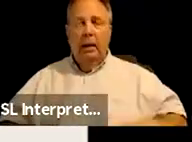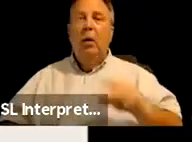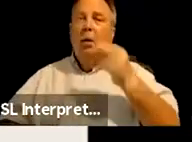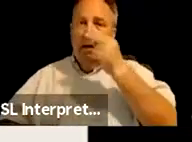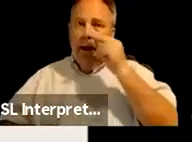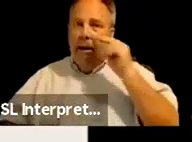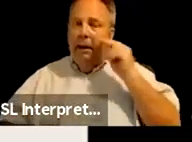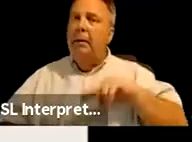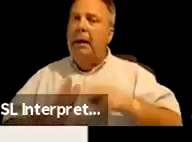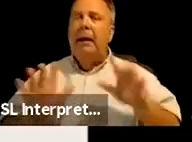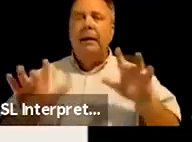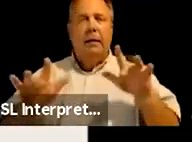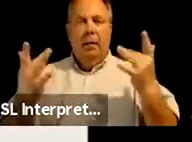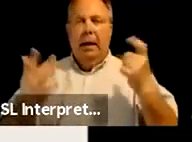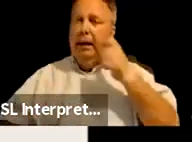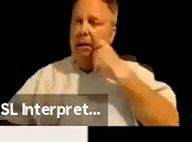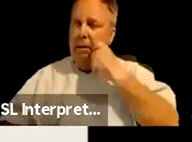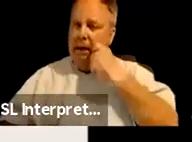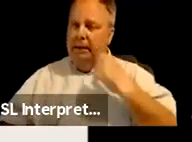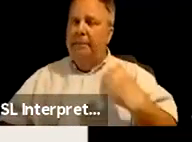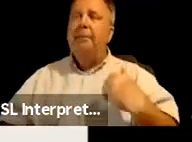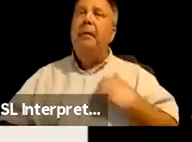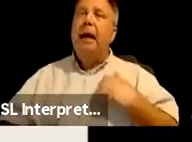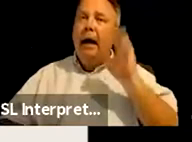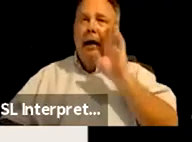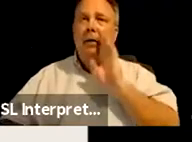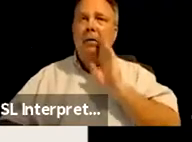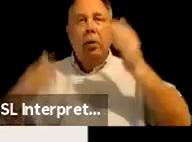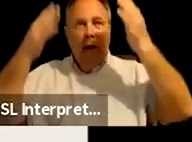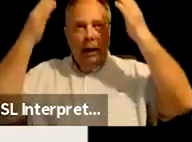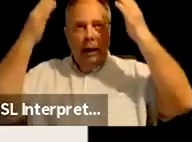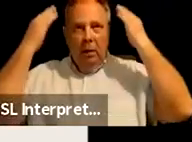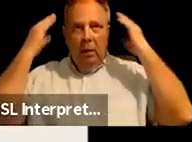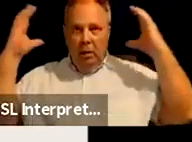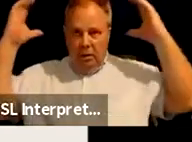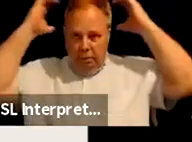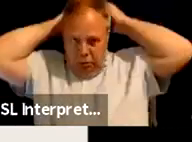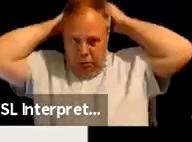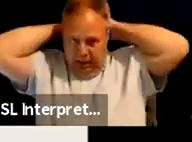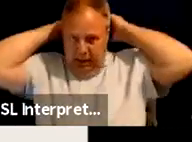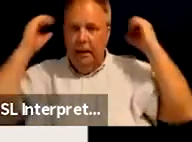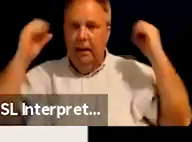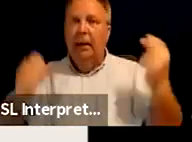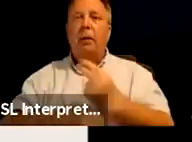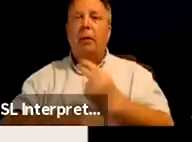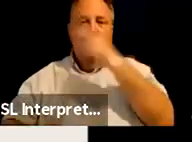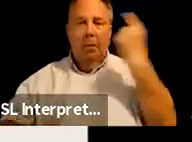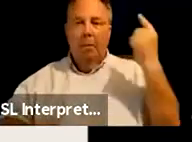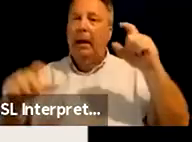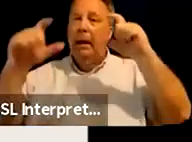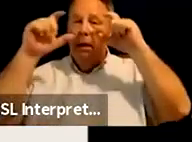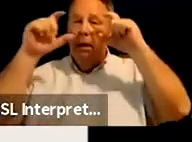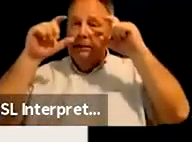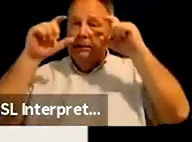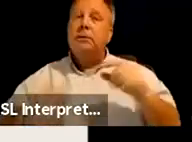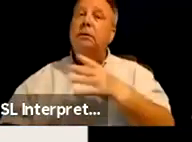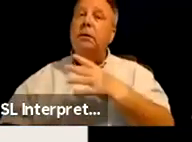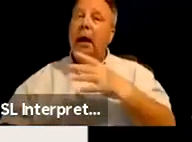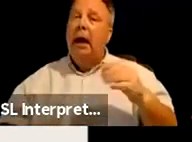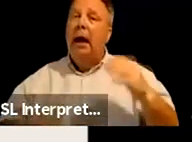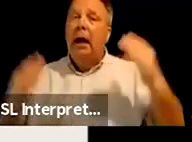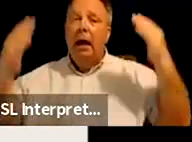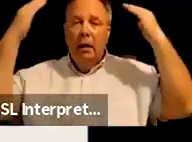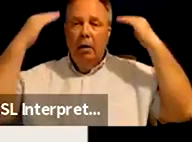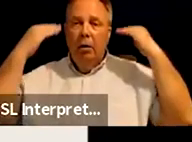means that I'm light complected. I have brown hair. It's pulled back. I'm wearing black glasses and long